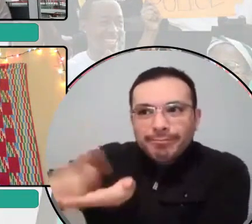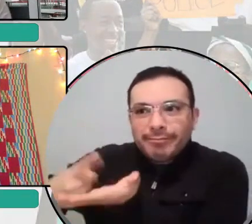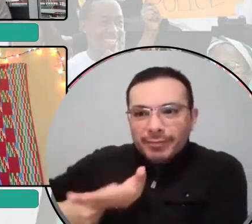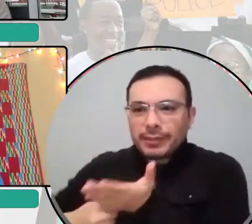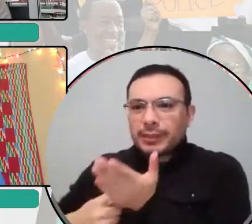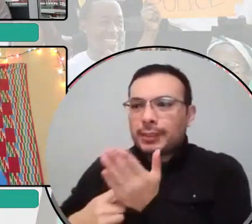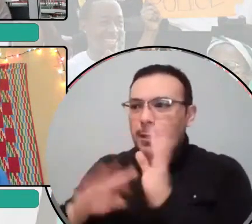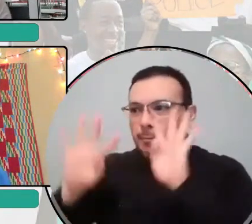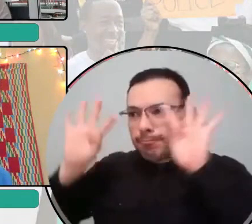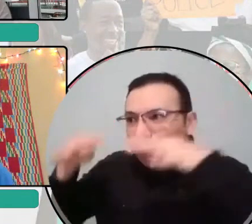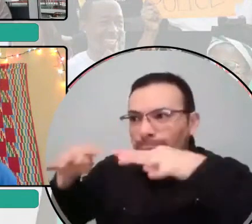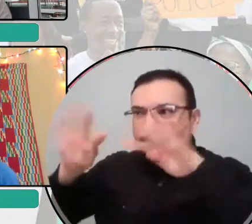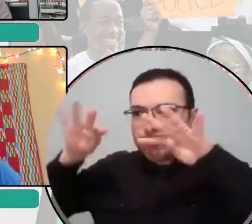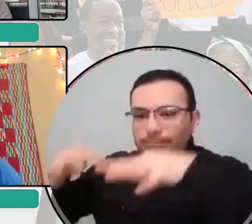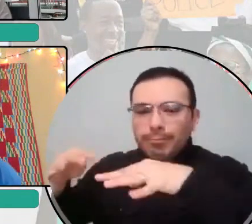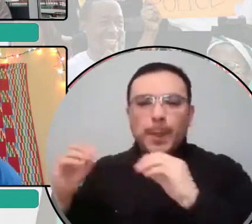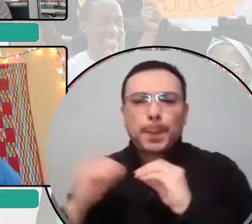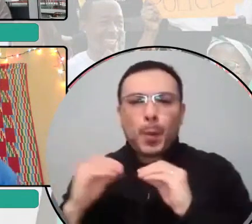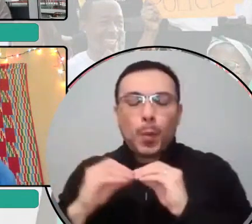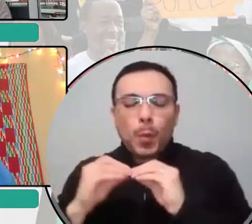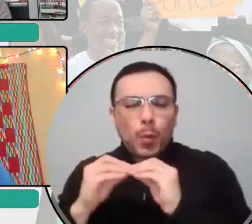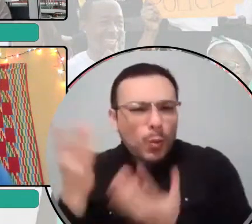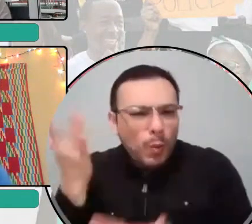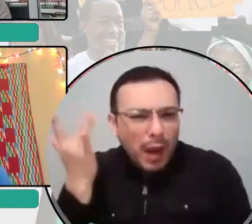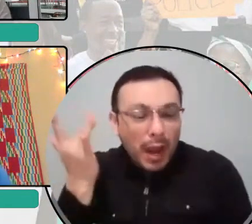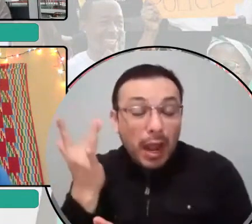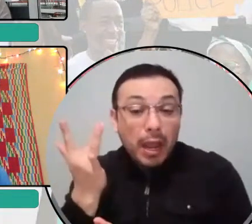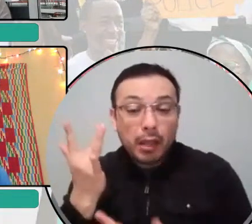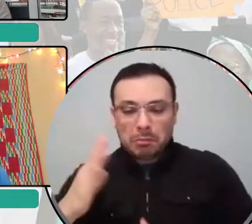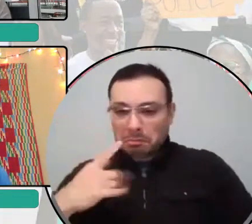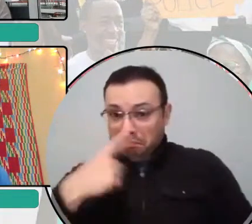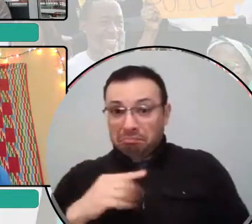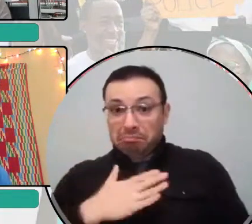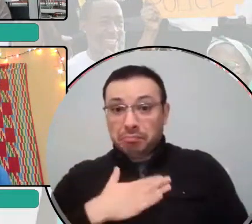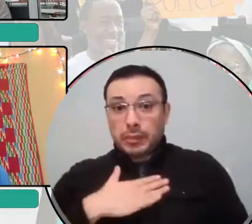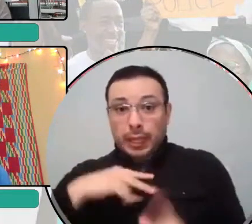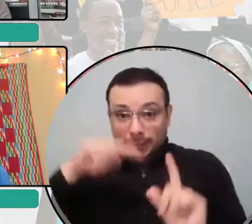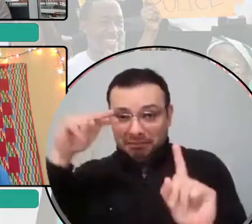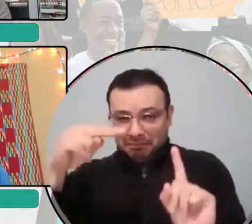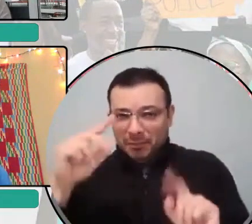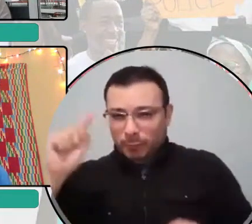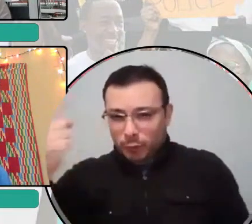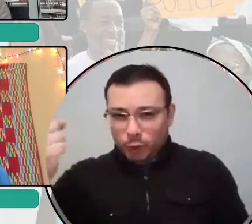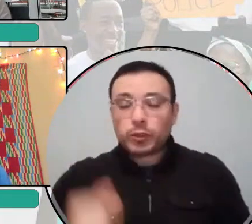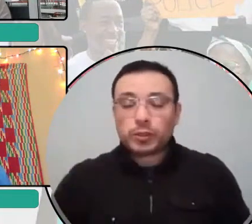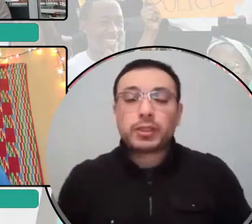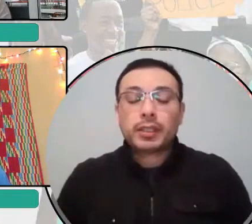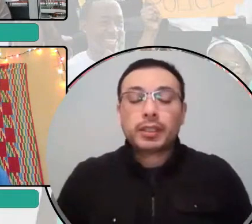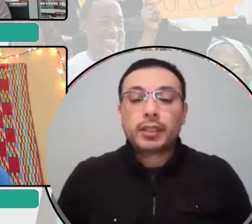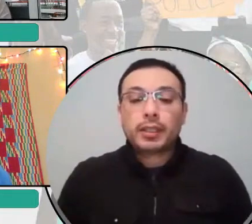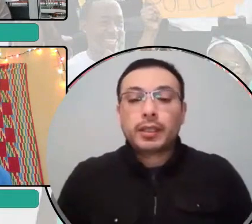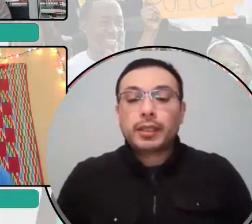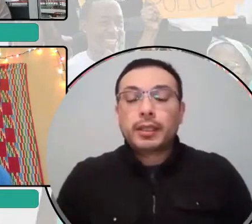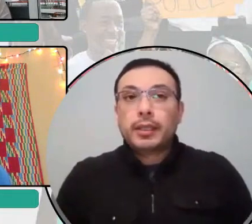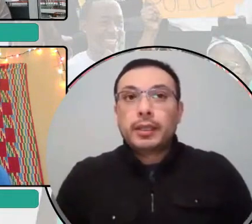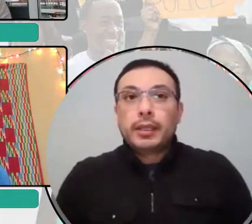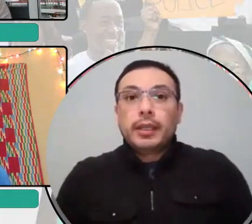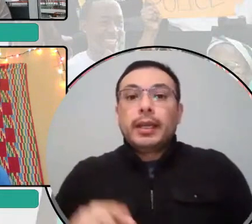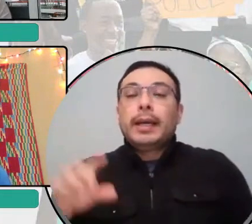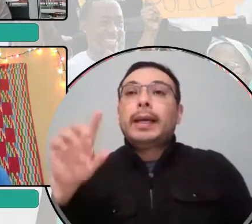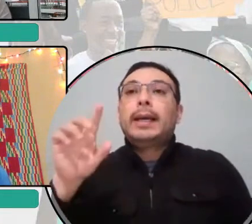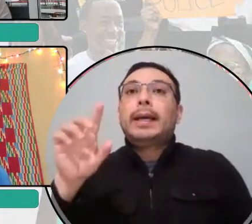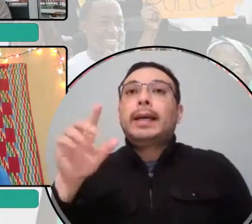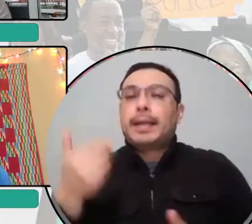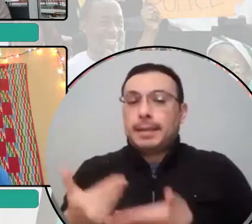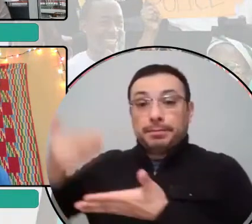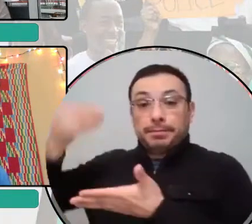give a little bit of commentary on my end. Um, um, we, we did a statewide survey